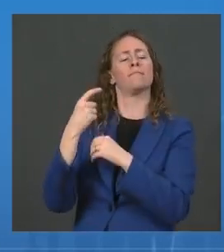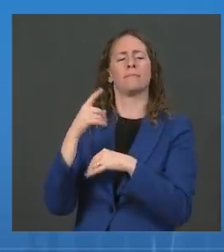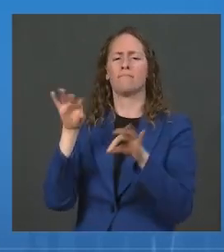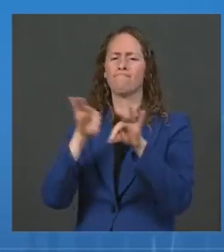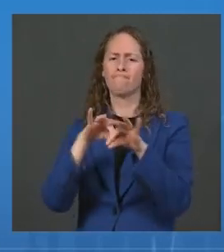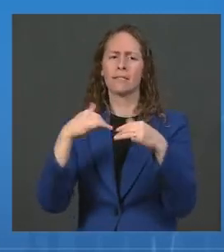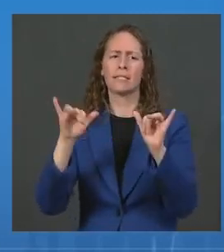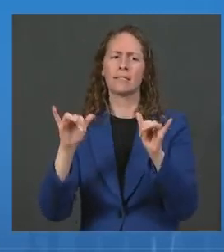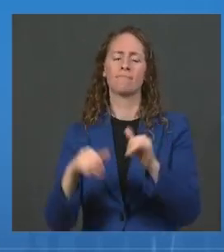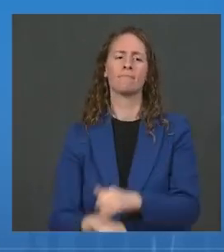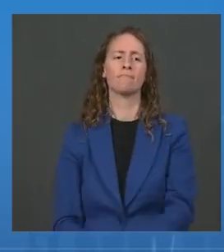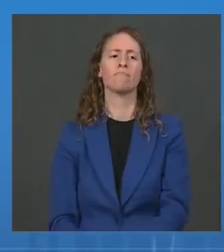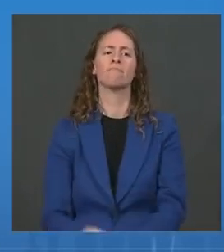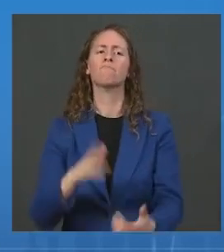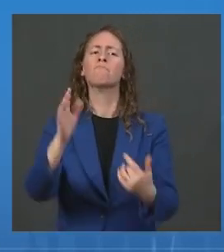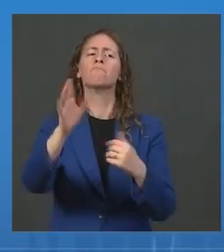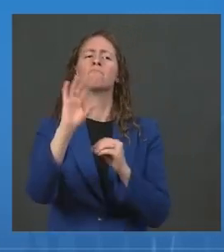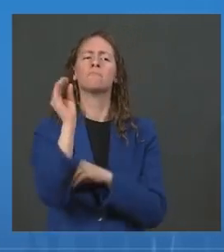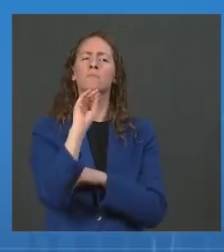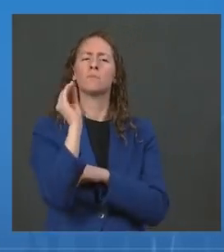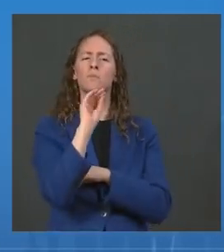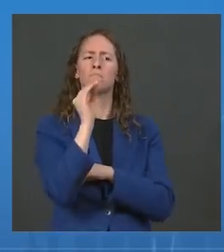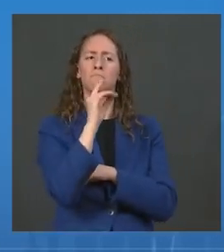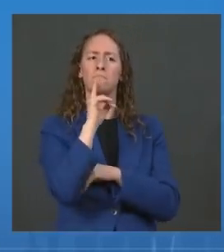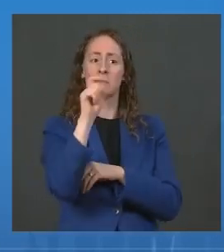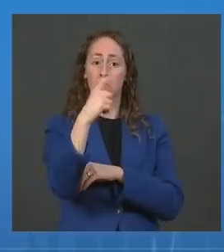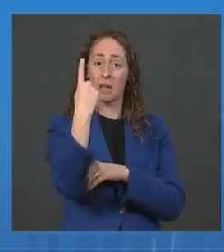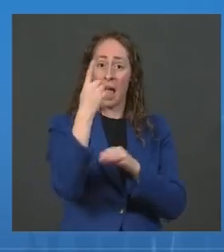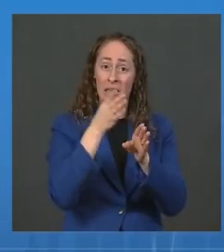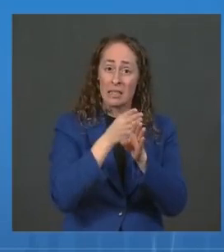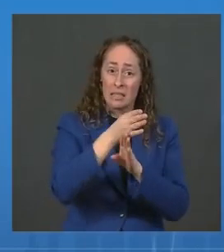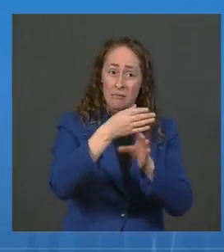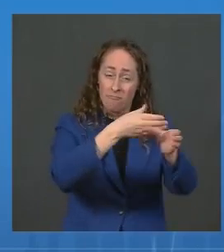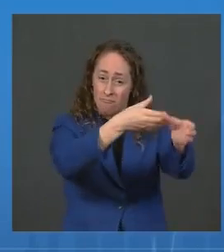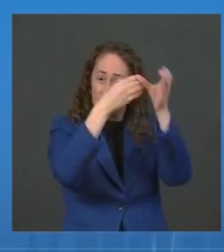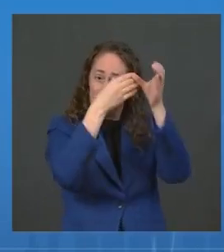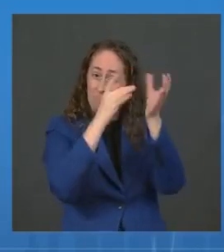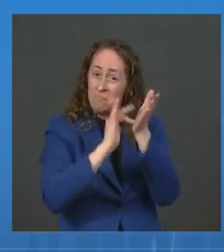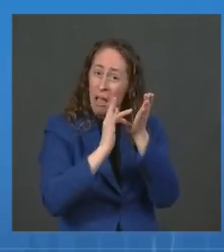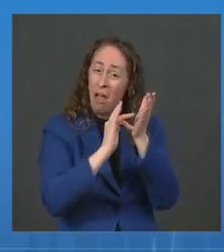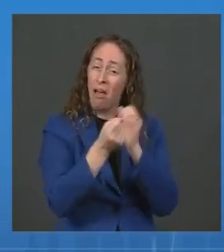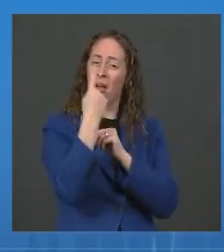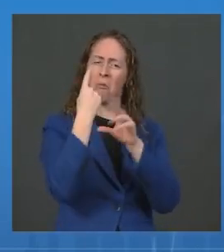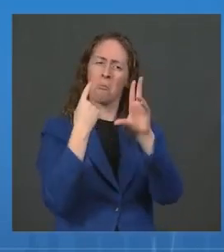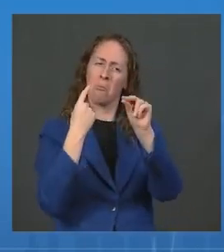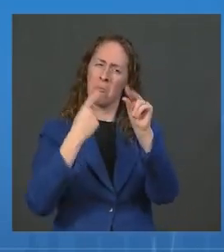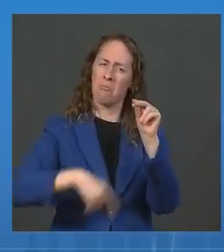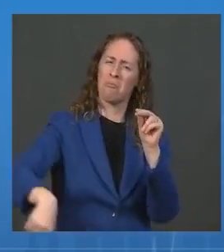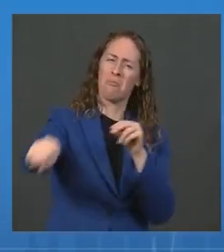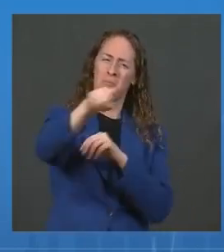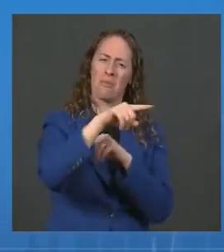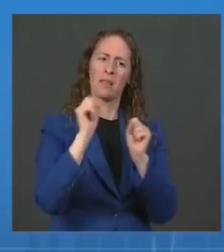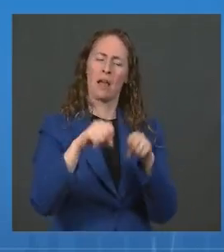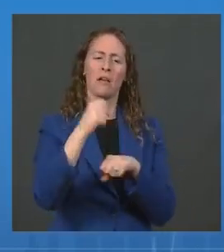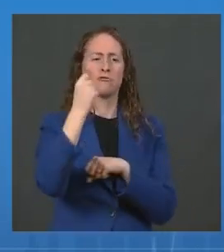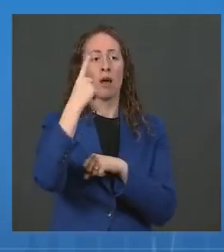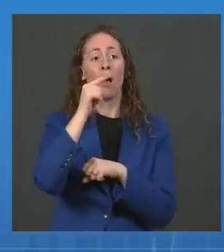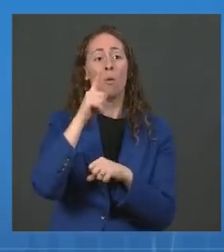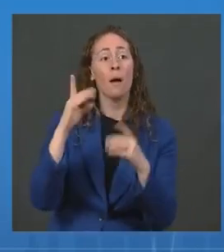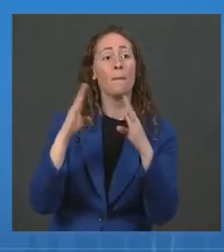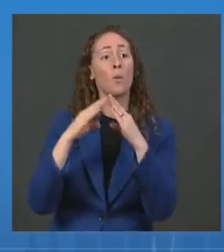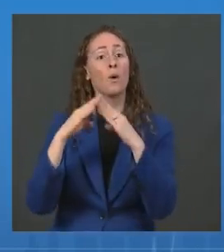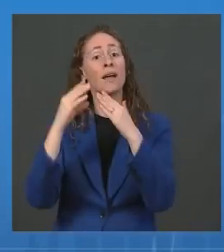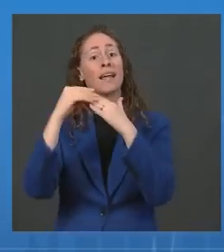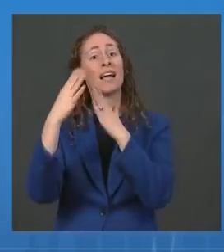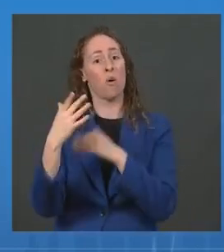to have these conversations. For example, one of our standout community leaders is 12-year-old Ayaan Moladina, who